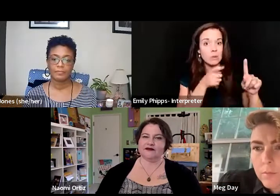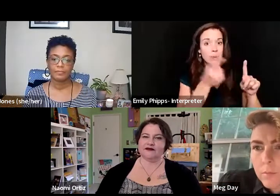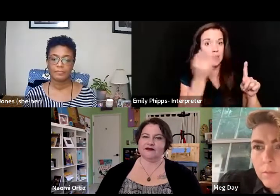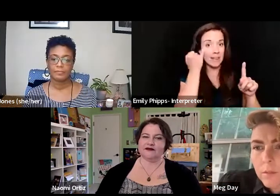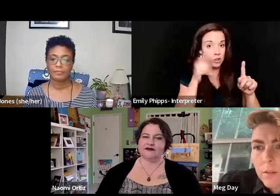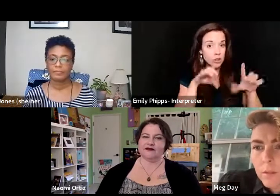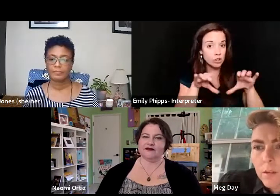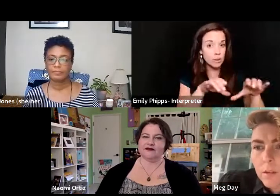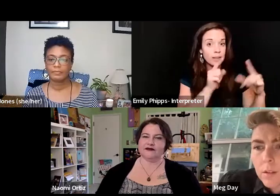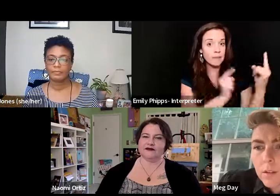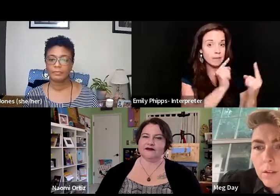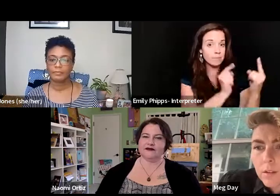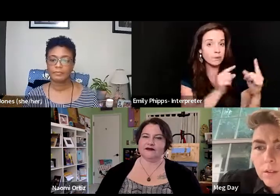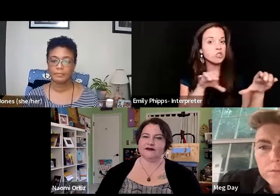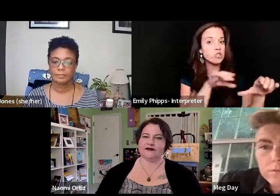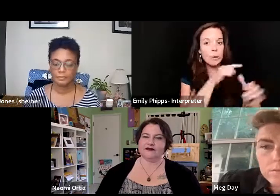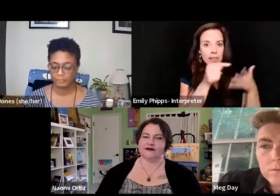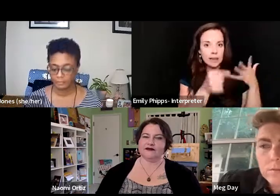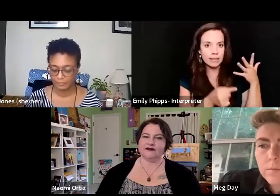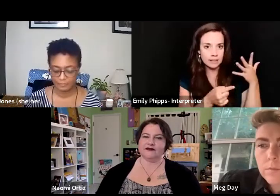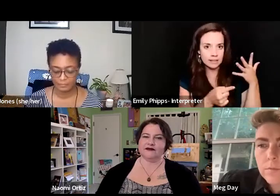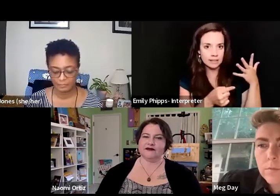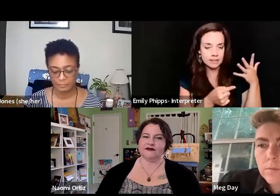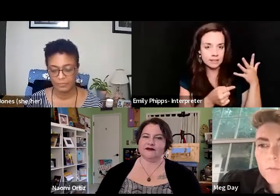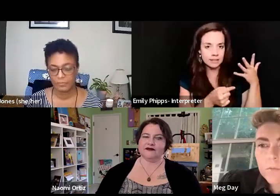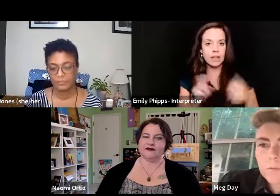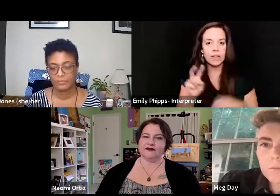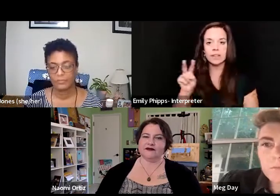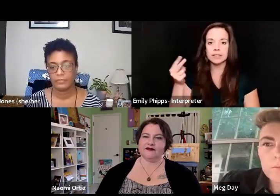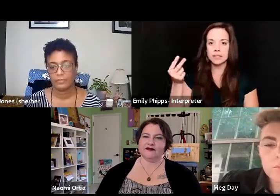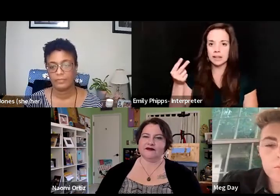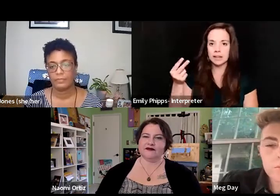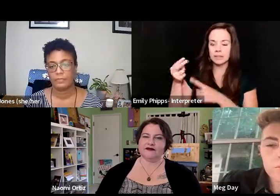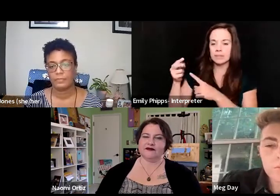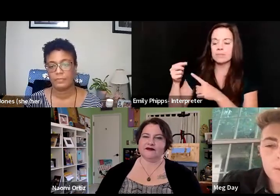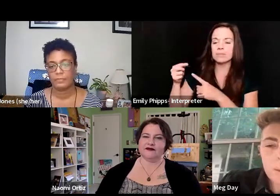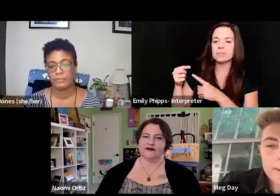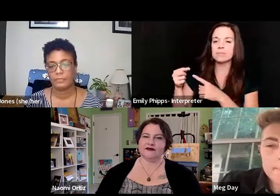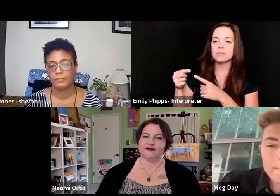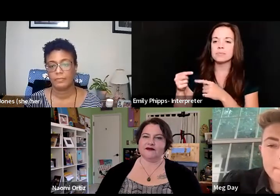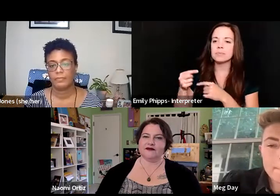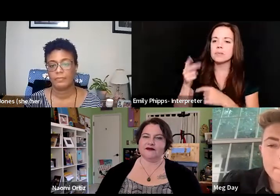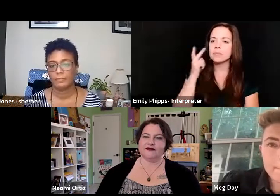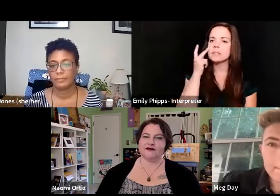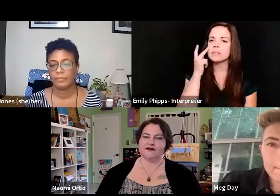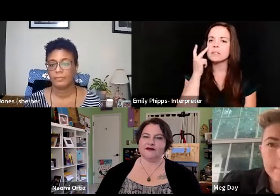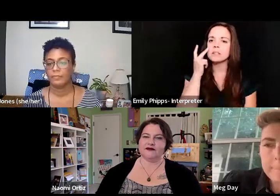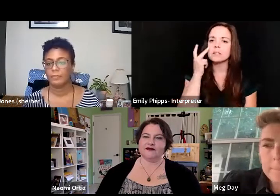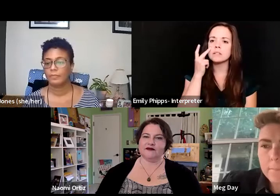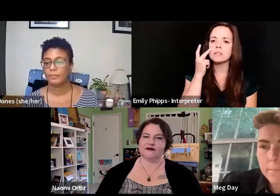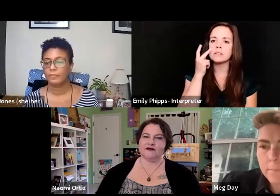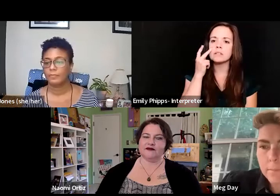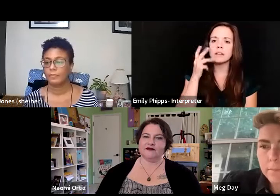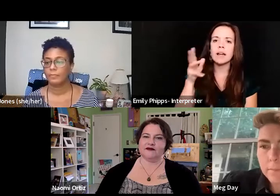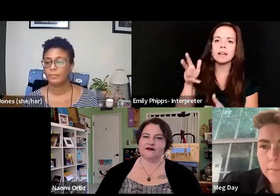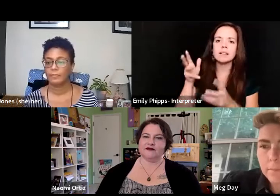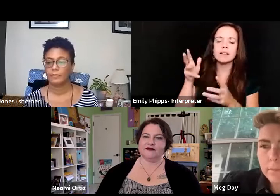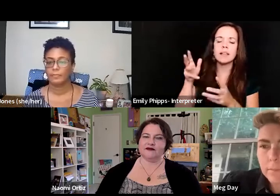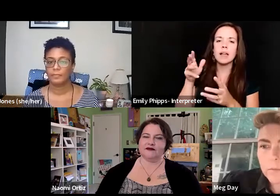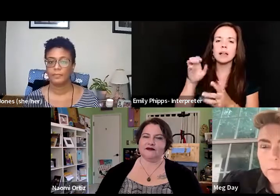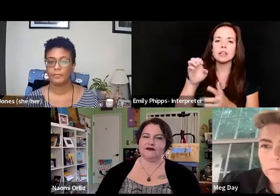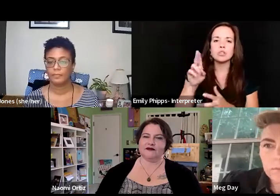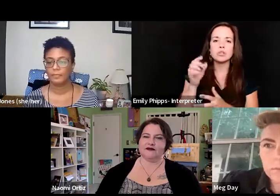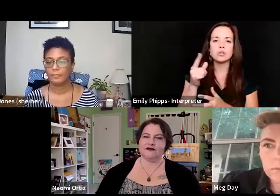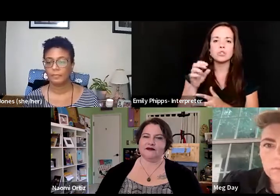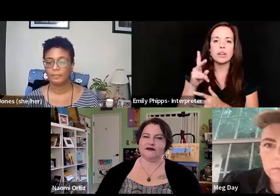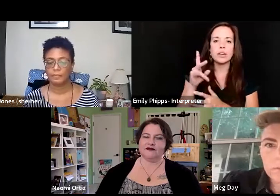person, do it this way. And then the second is called, let me see what cut up with like neglect and eugenics in a pandemic. it's